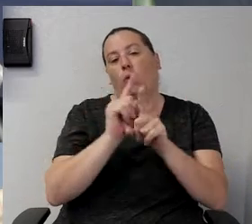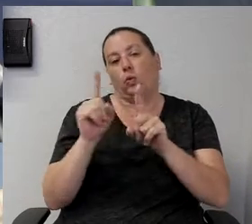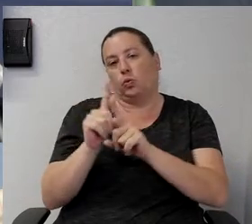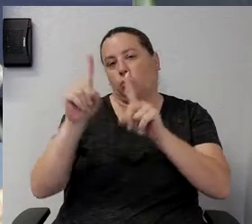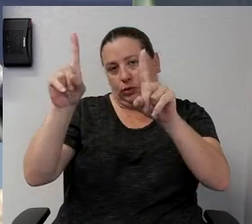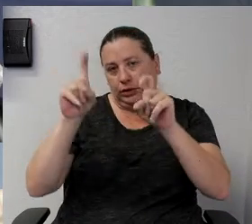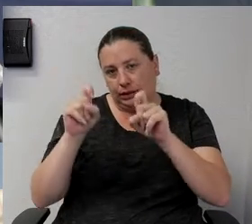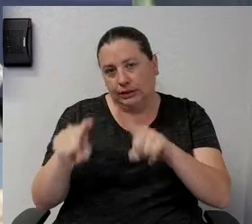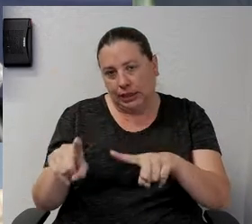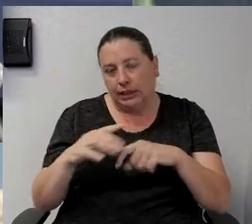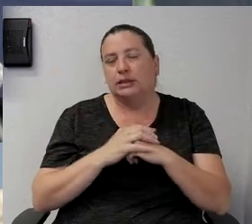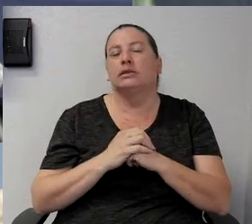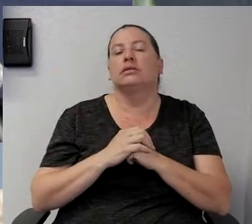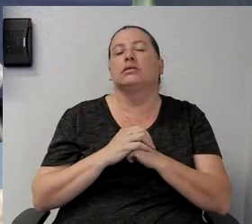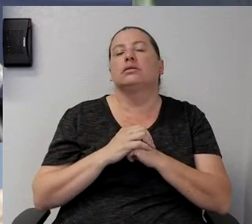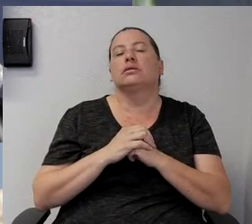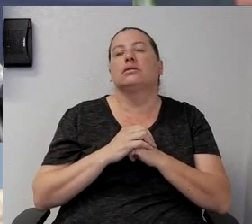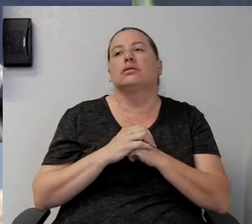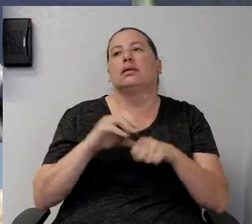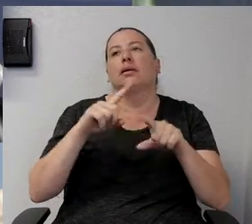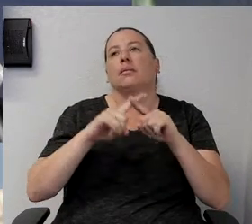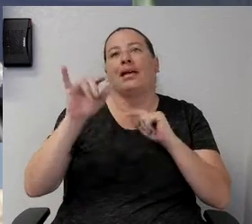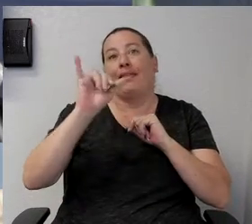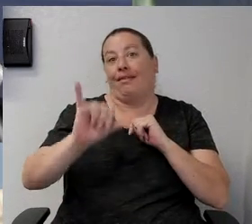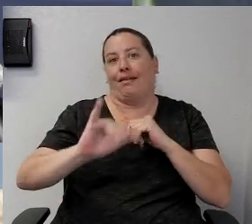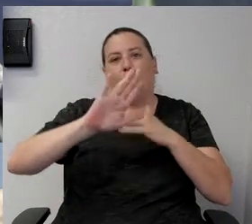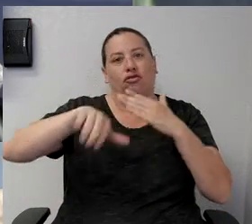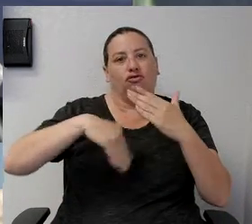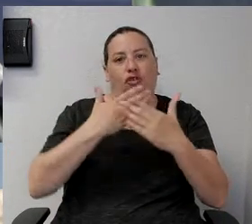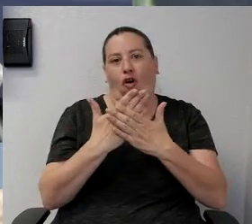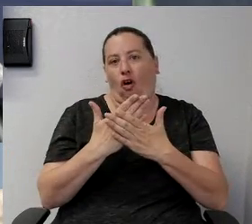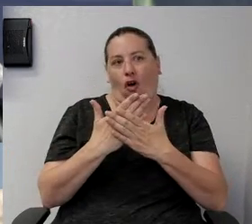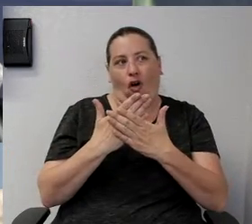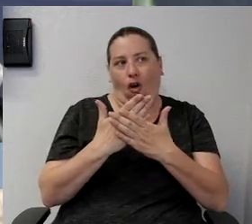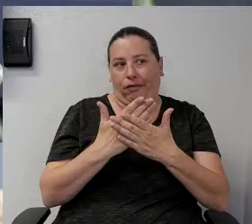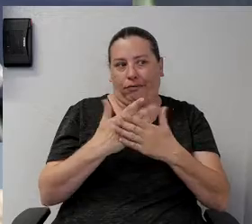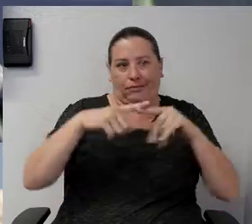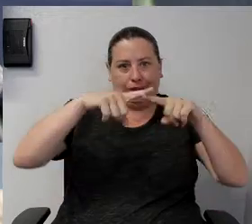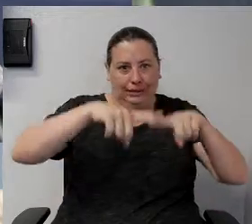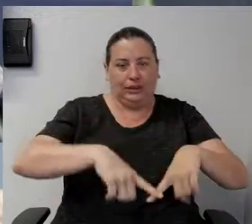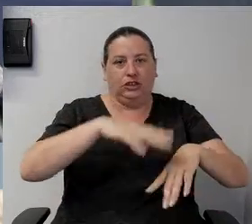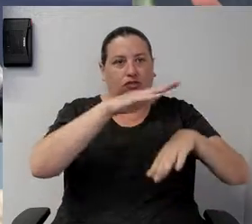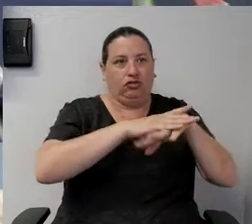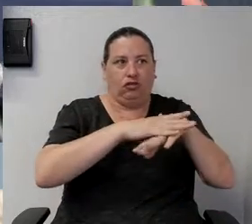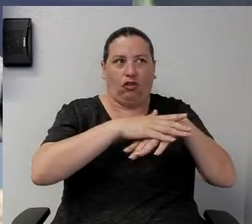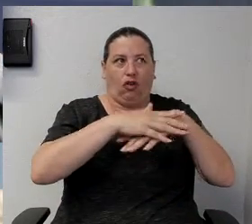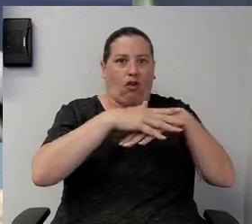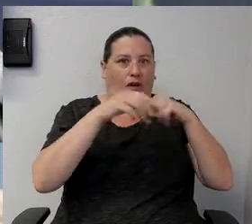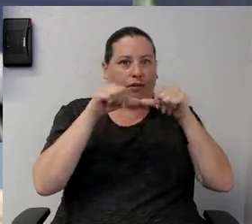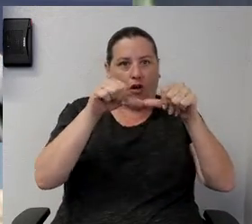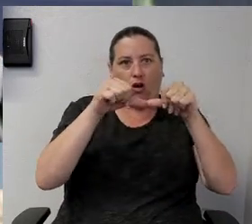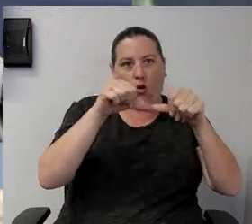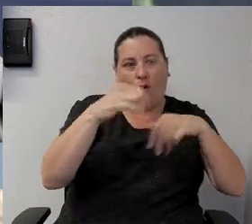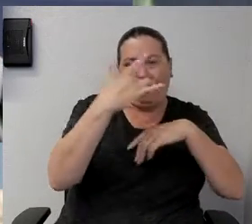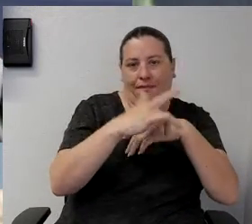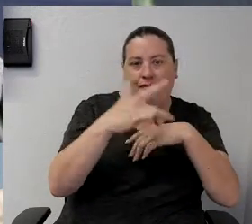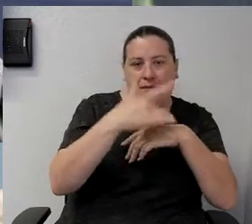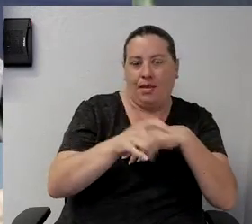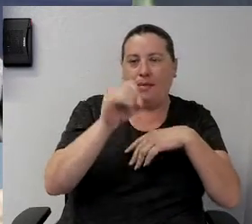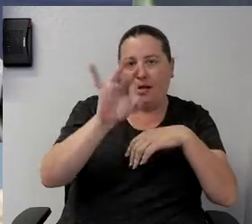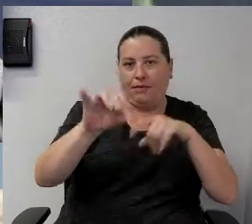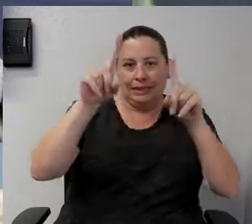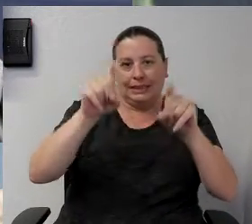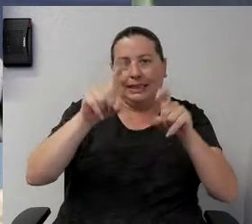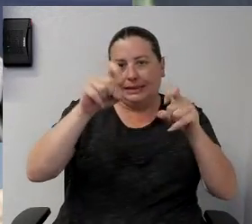the presence of the virus but that's all contingent on the ongoing availability of the testing material